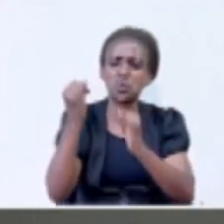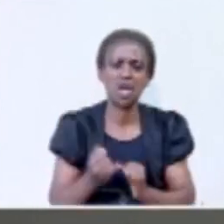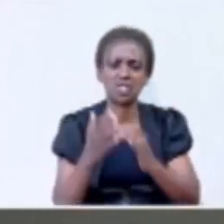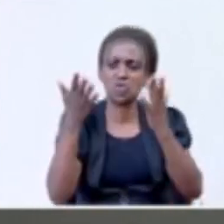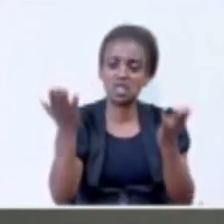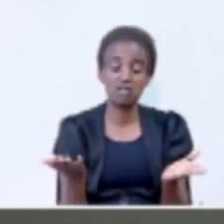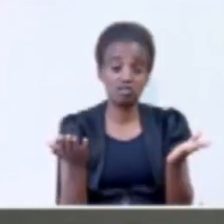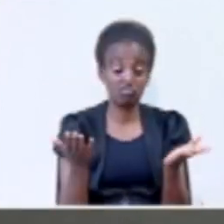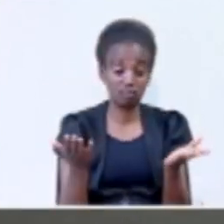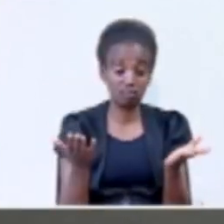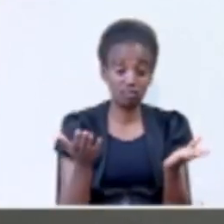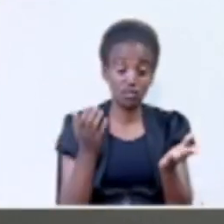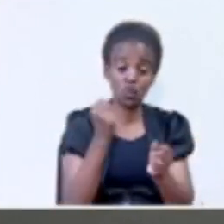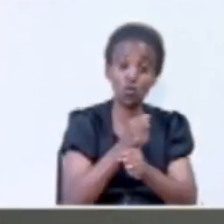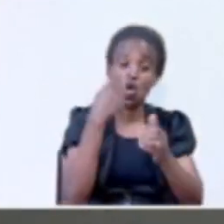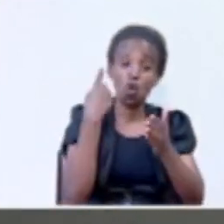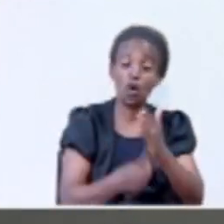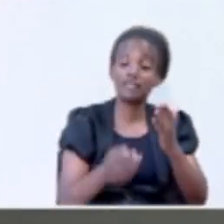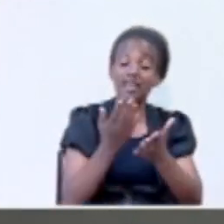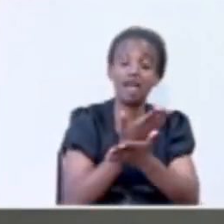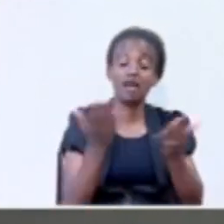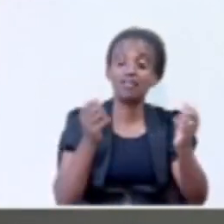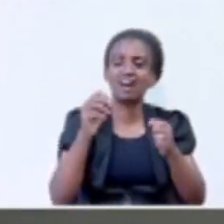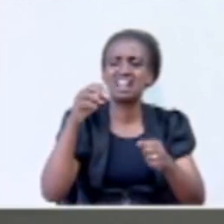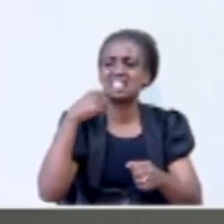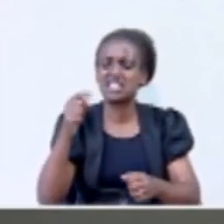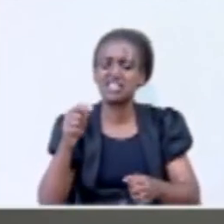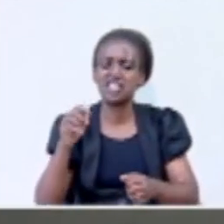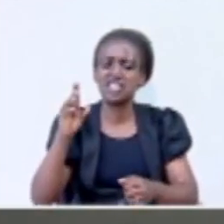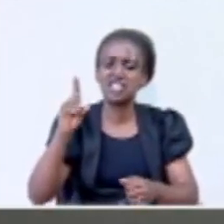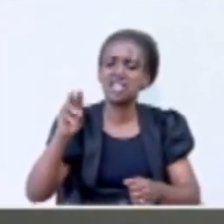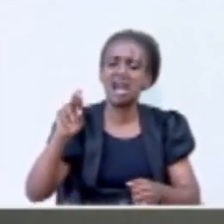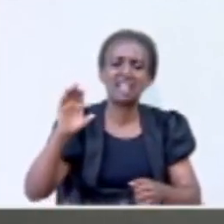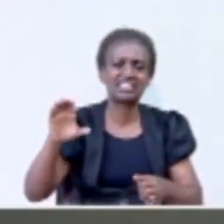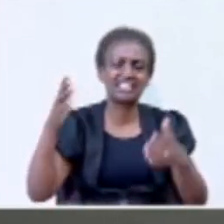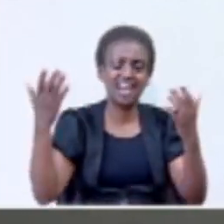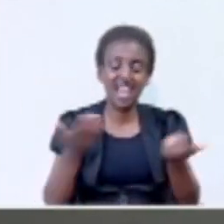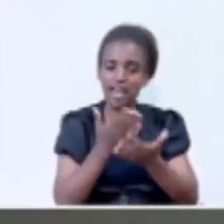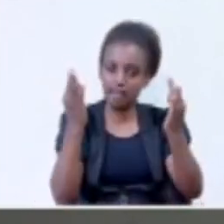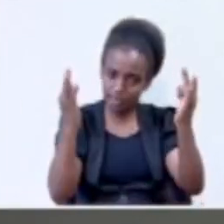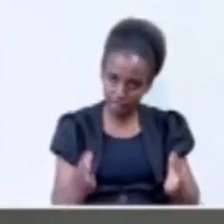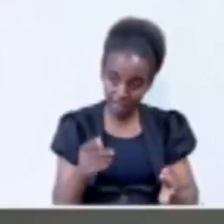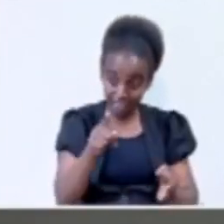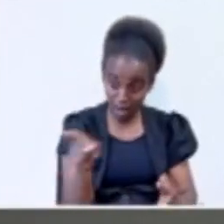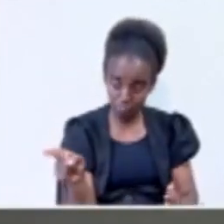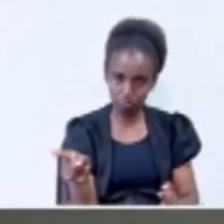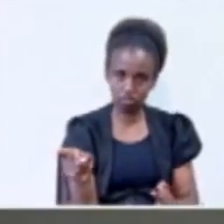to do whatever they want to do in DRC and if anybody raises anything about them.